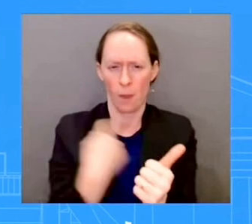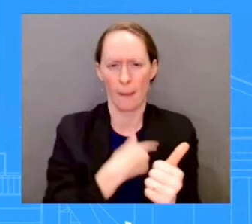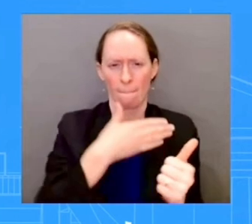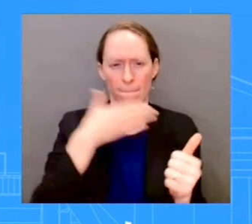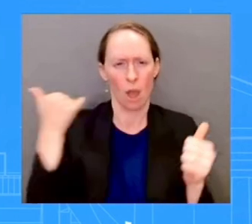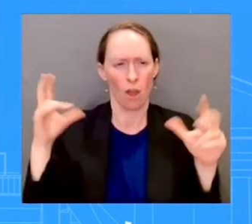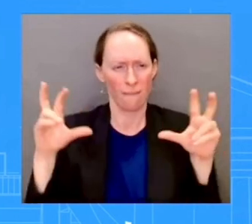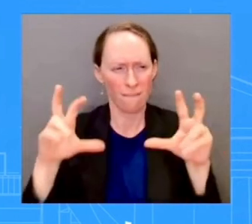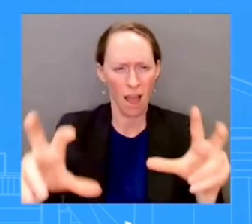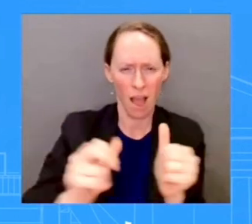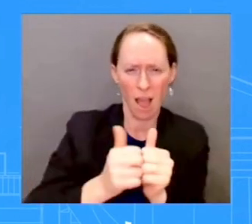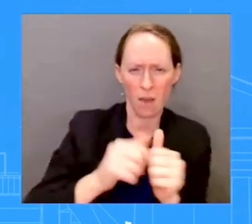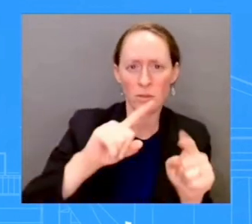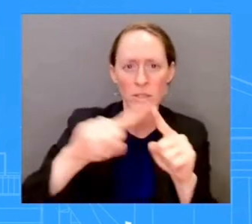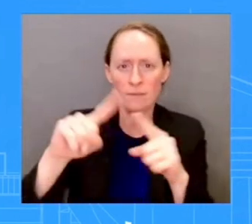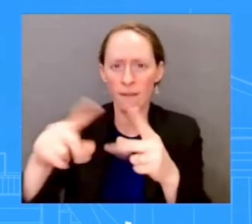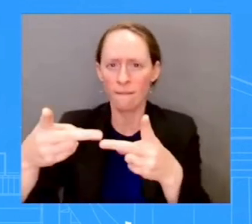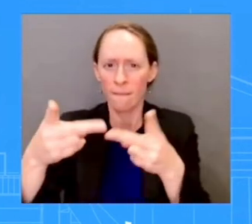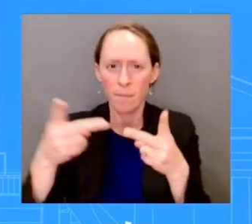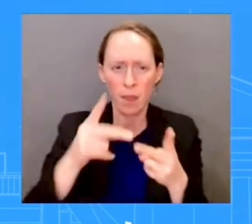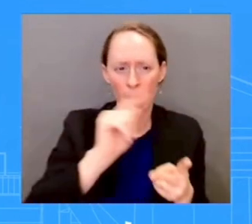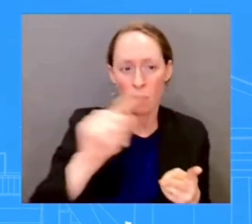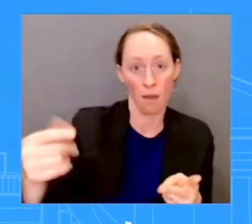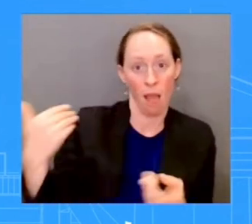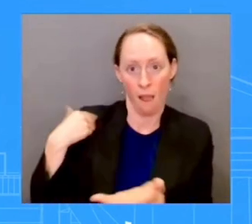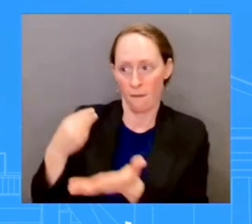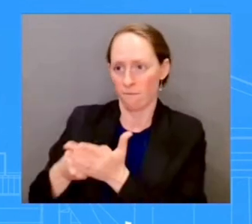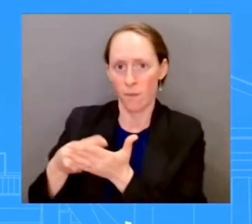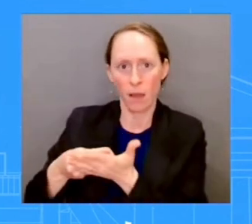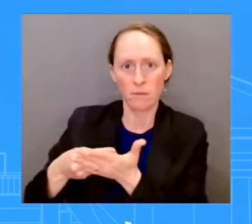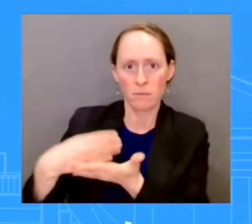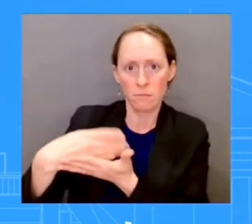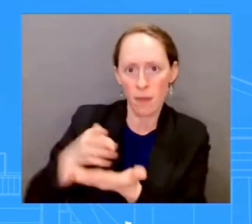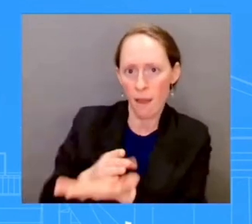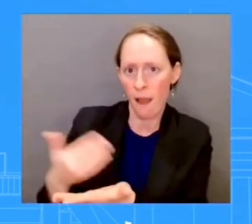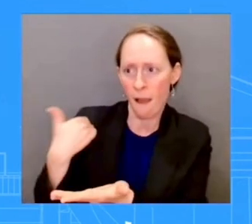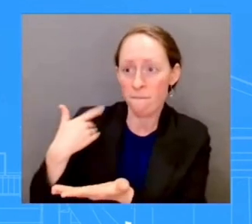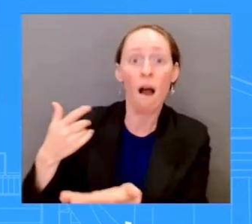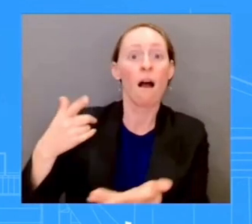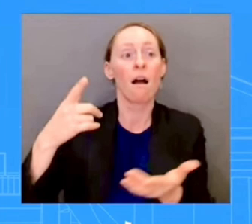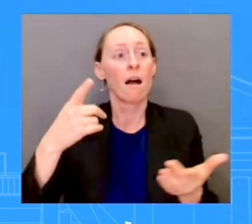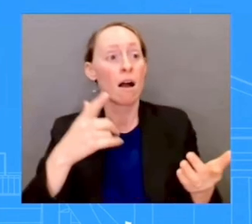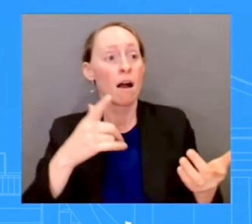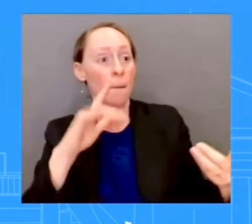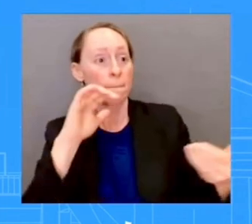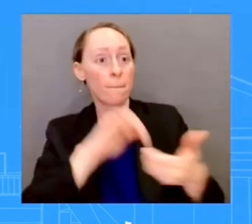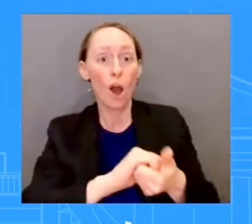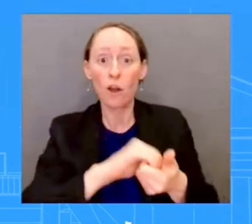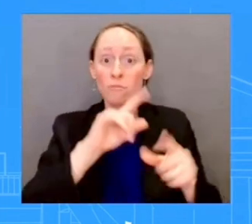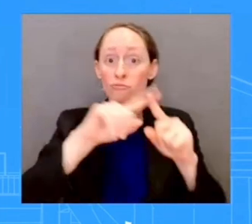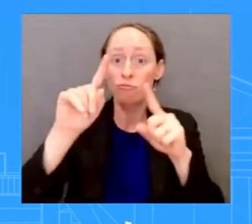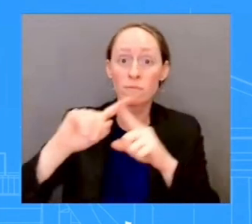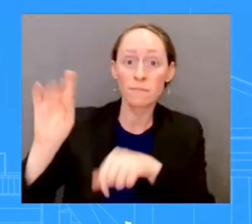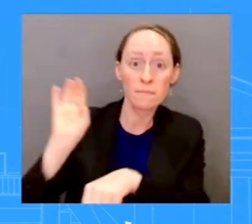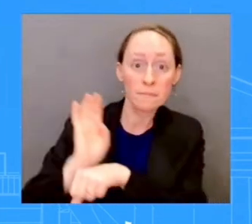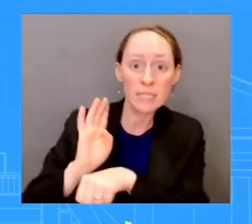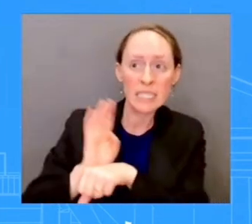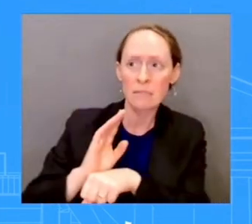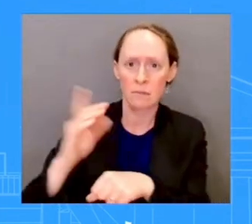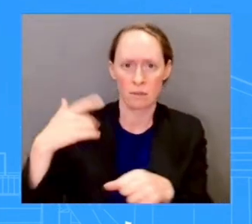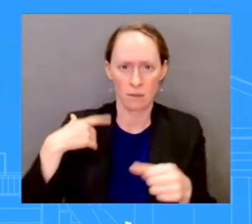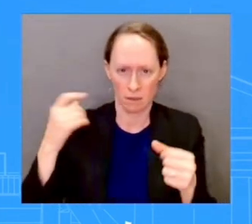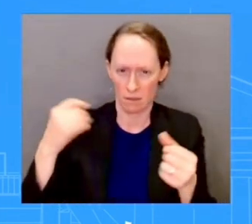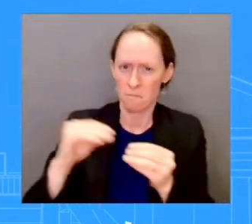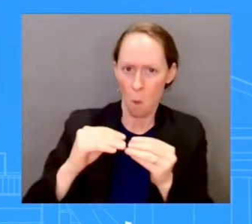in a way that both employs clean sources of energy and enables us to sustain power for the